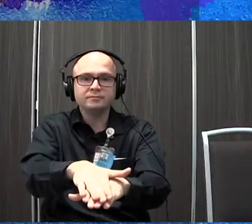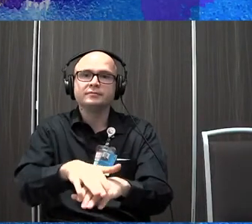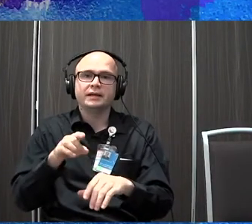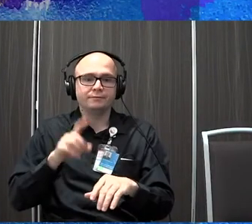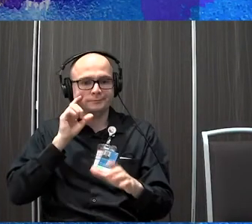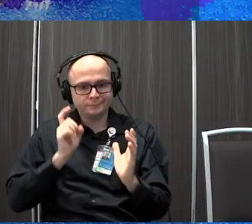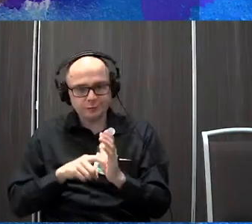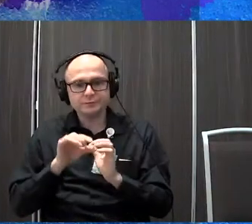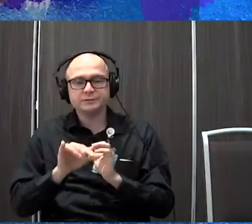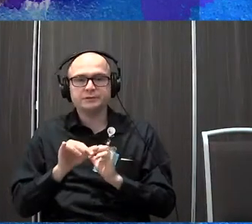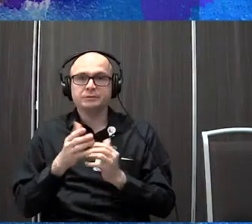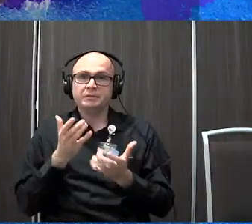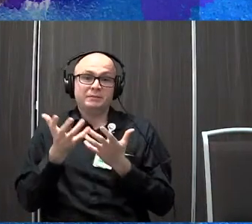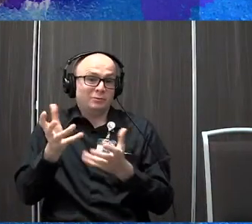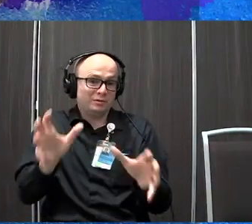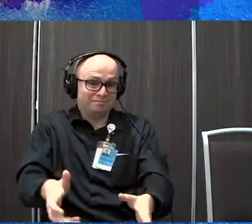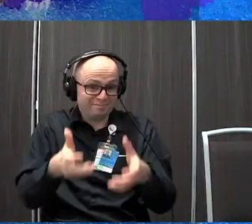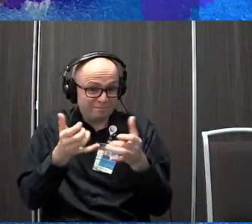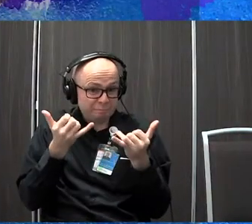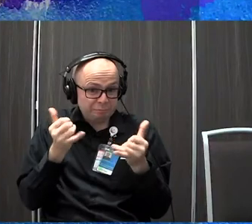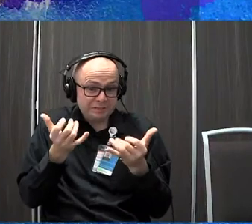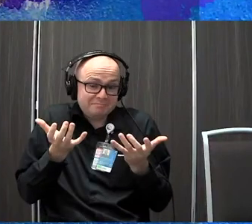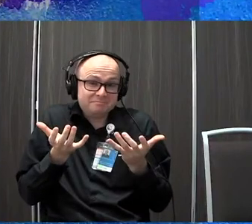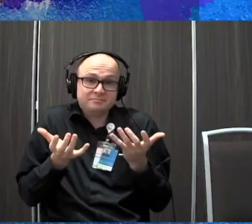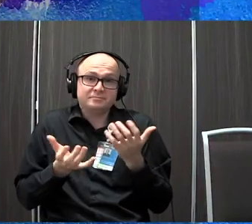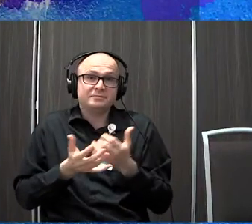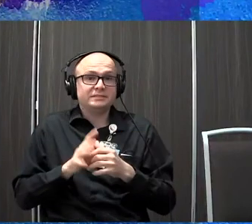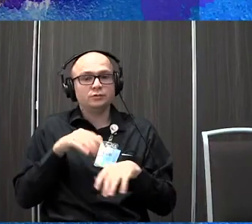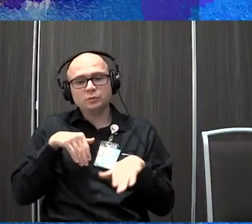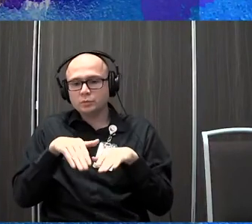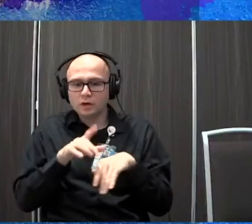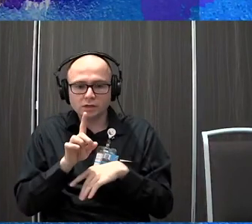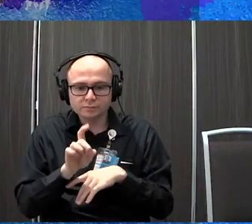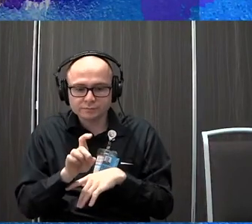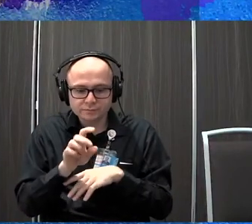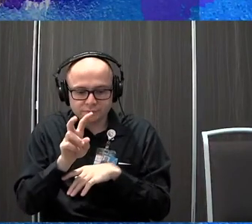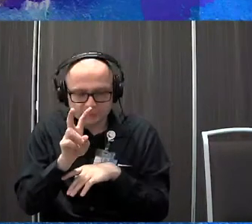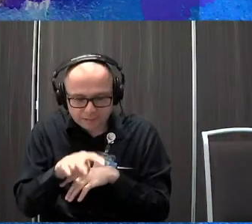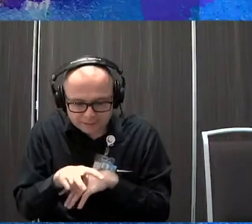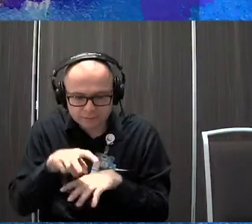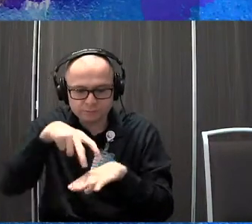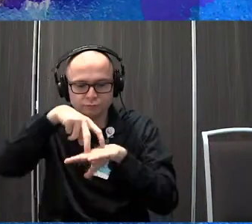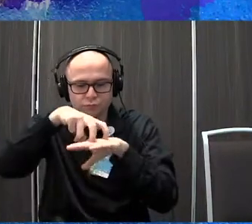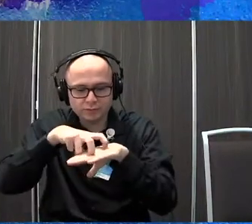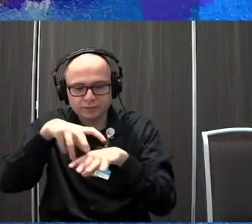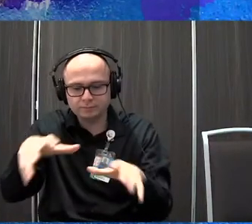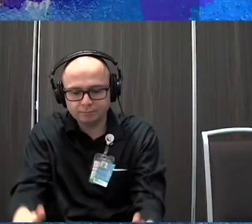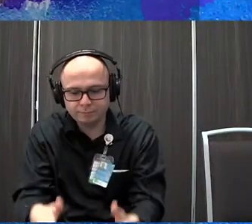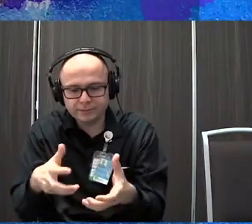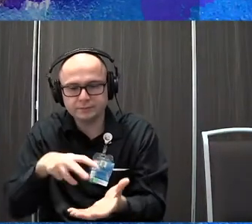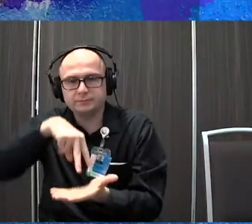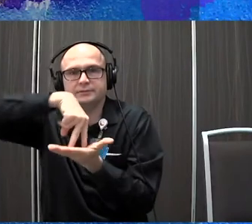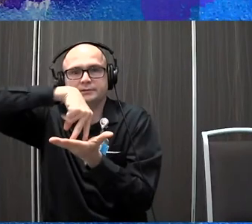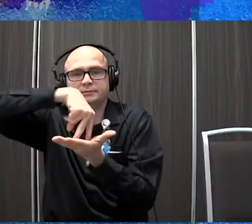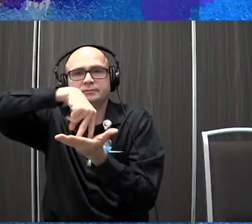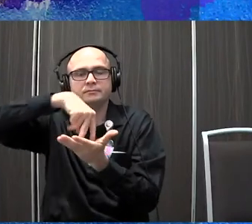recognize it, or maybe they just want to pick it up and play with it. So they have to, you know, walk toward it, move their head down, squat down, pick it up and come back